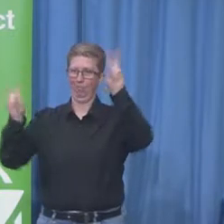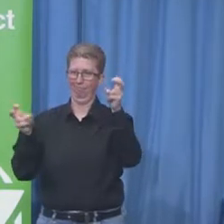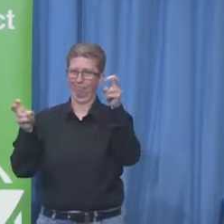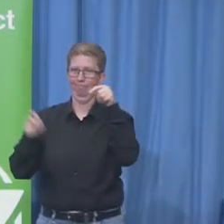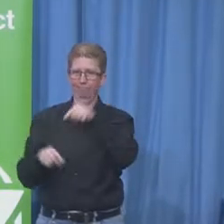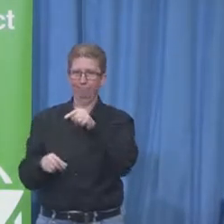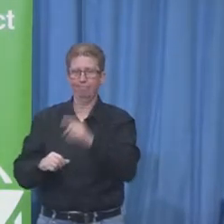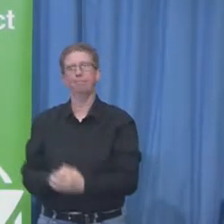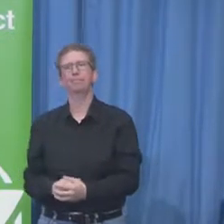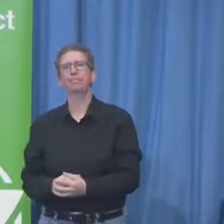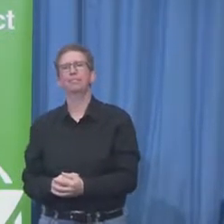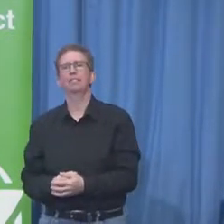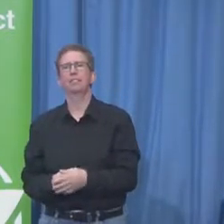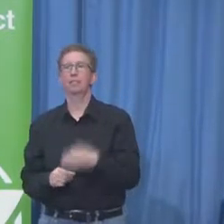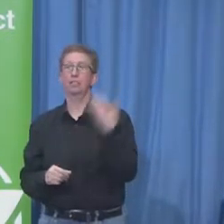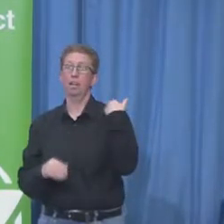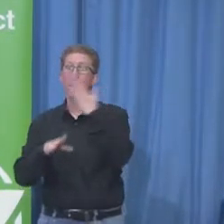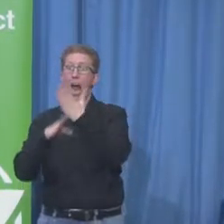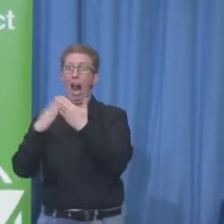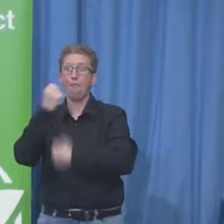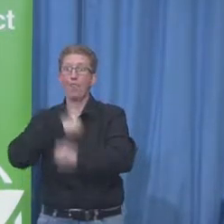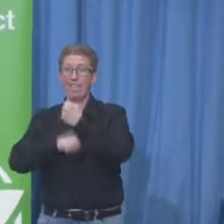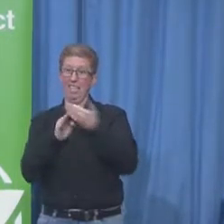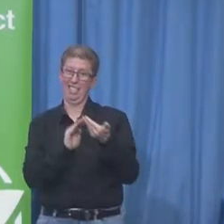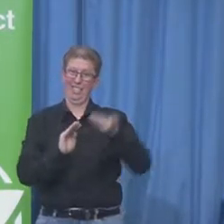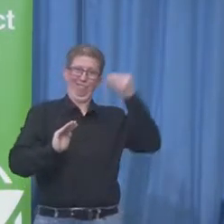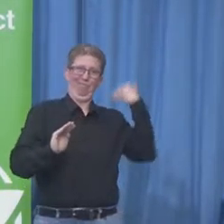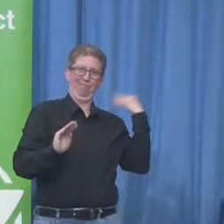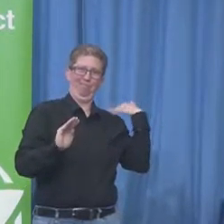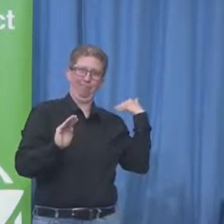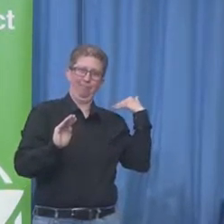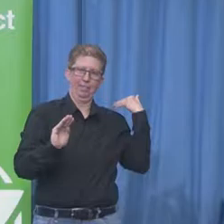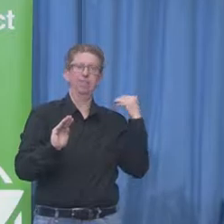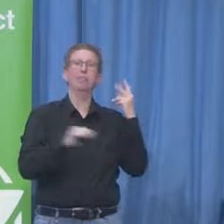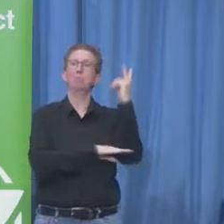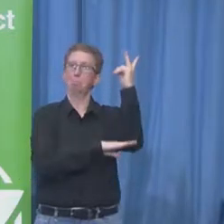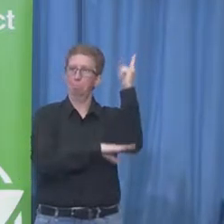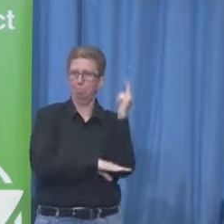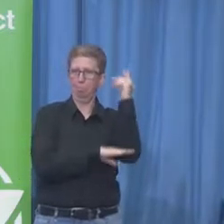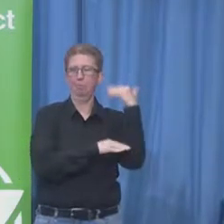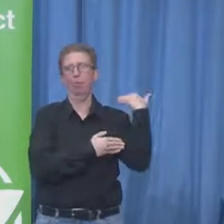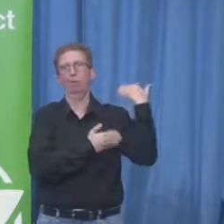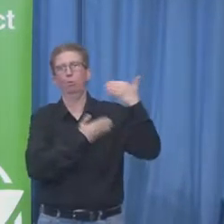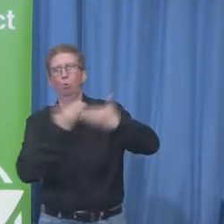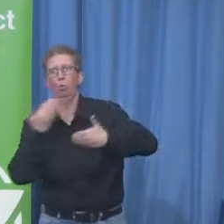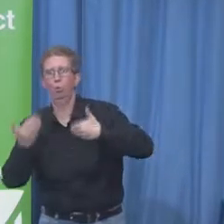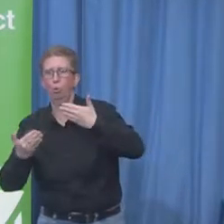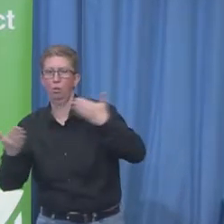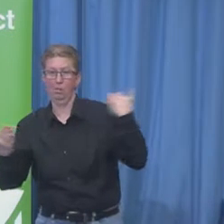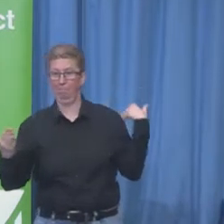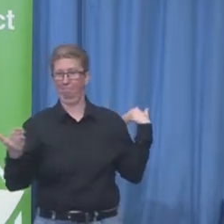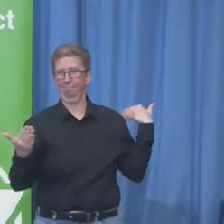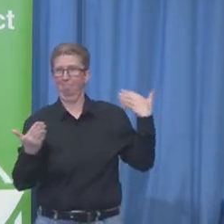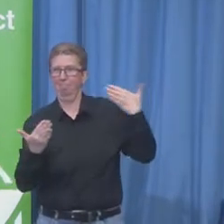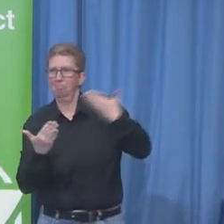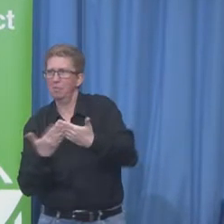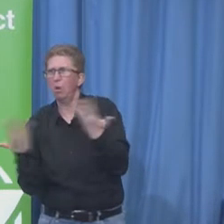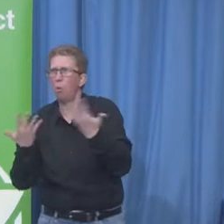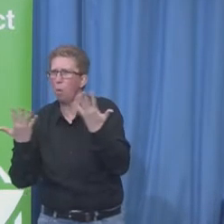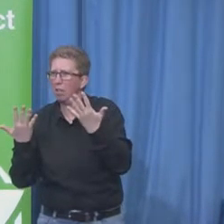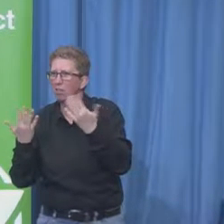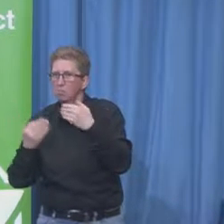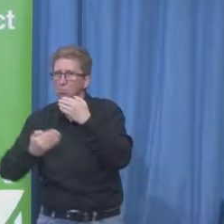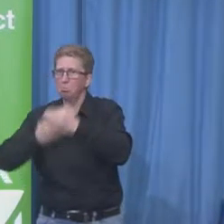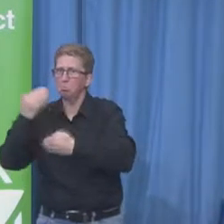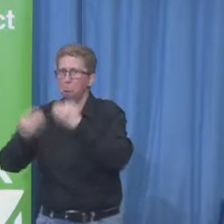the problem we trying to solve, what we achieved, and more importantly, kind of where we go from here. But